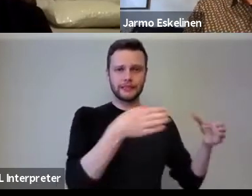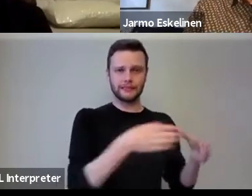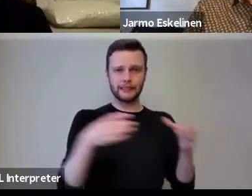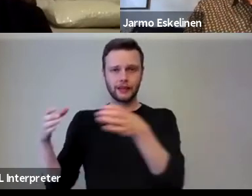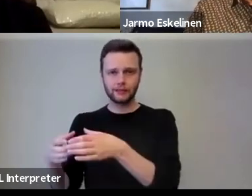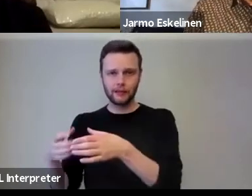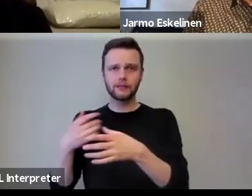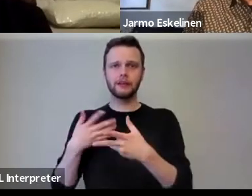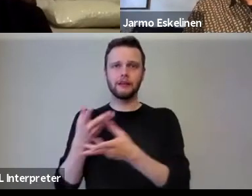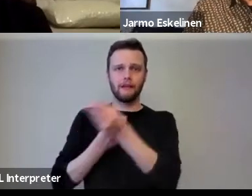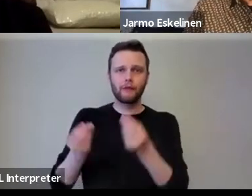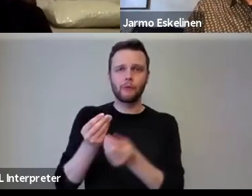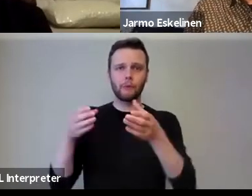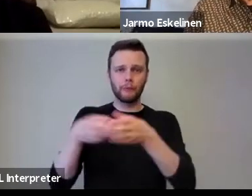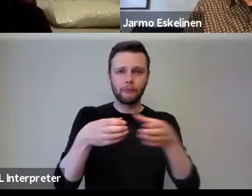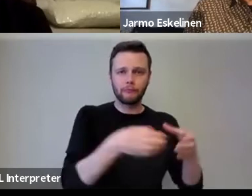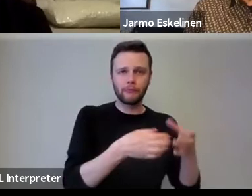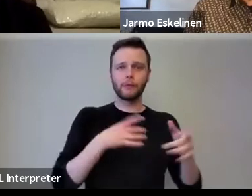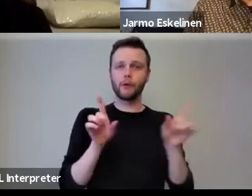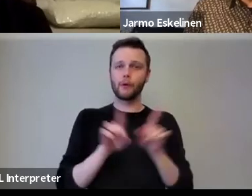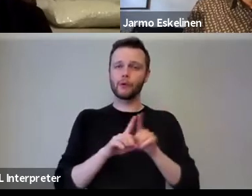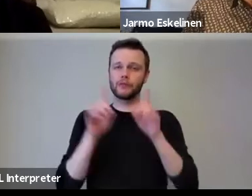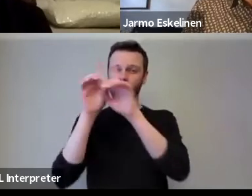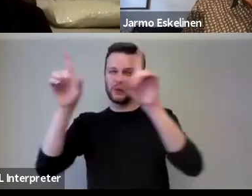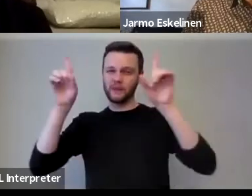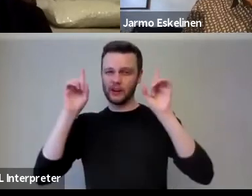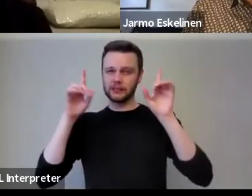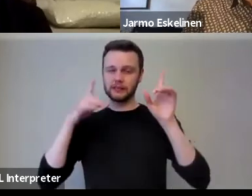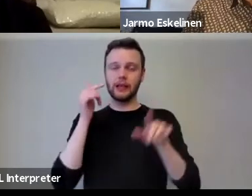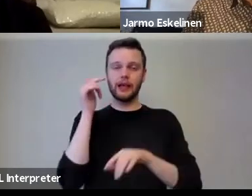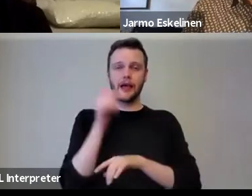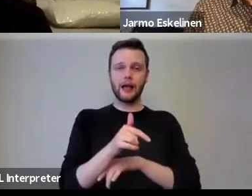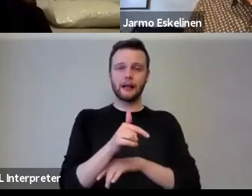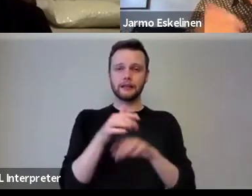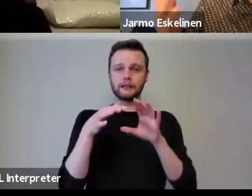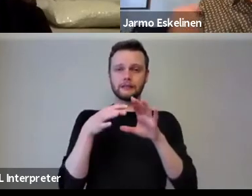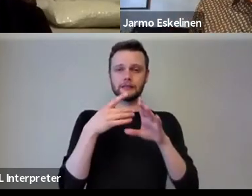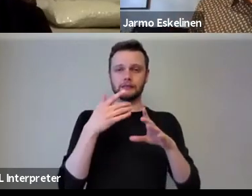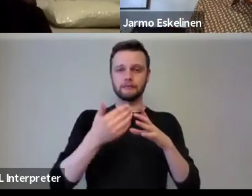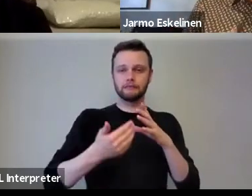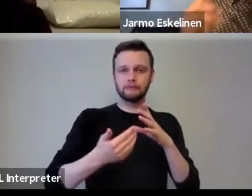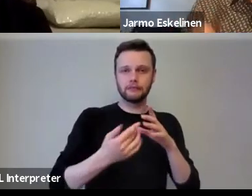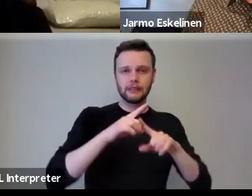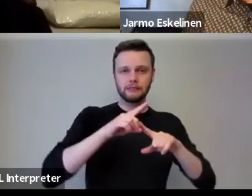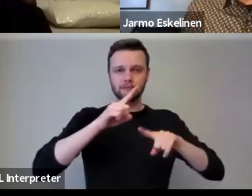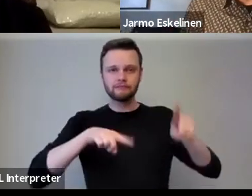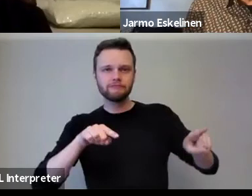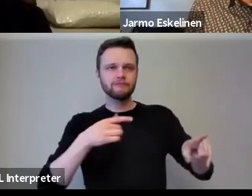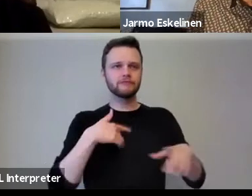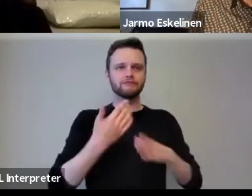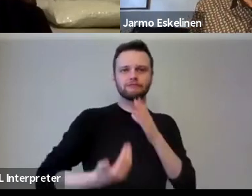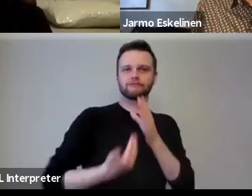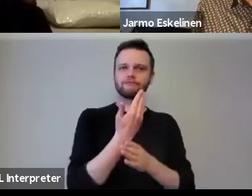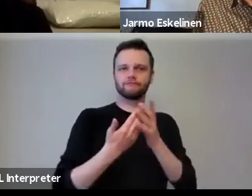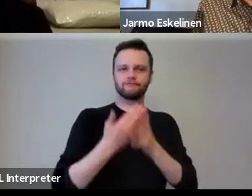different academic sectors, but especially between the, uh, the university and, uh, the different, different sort of a whole innovation ecosystem